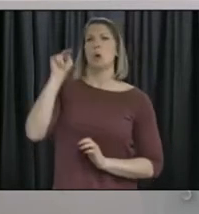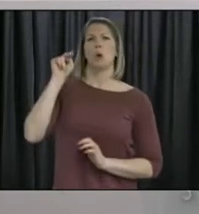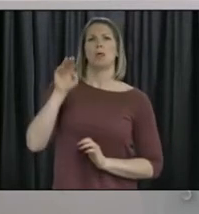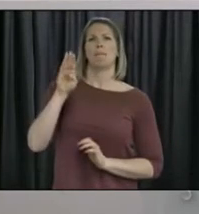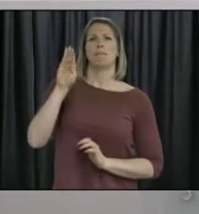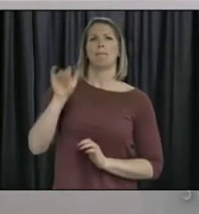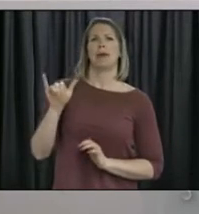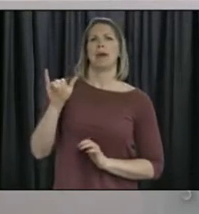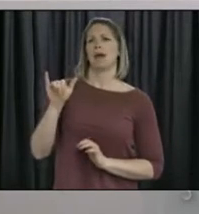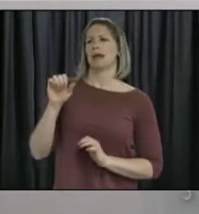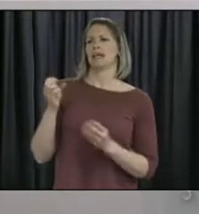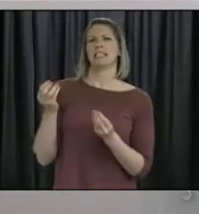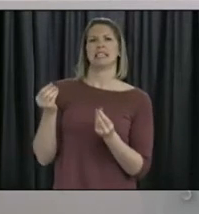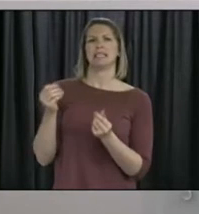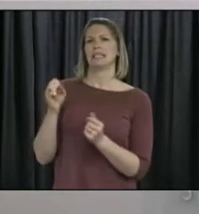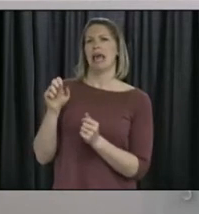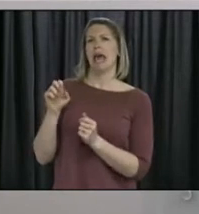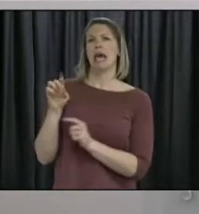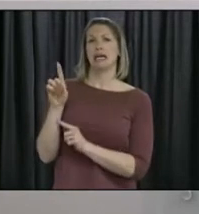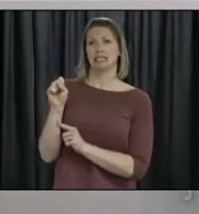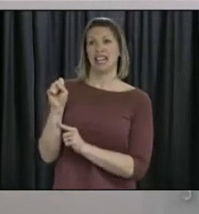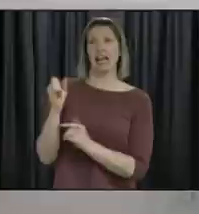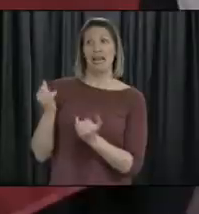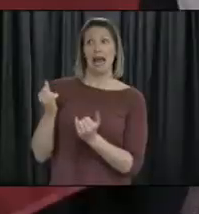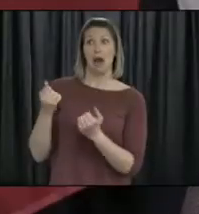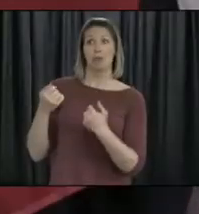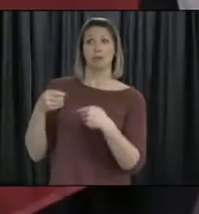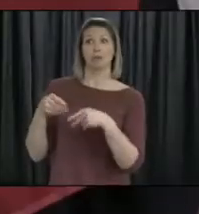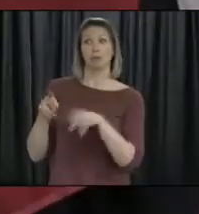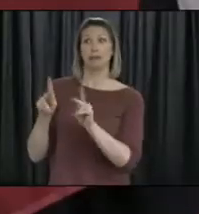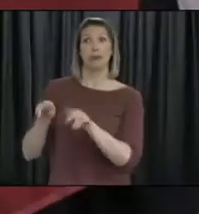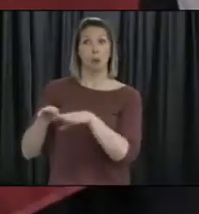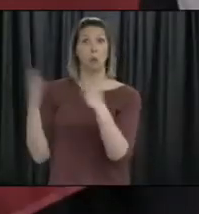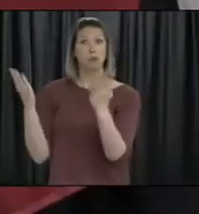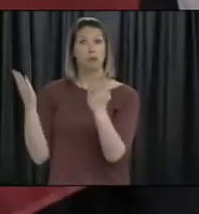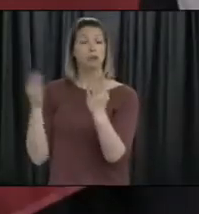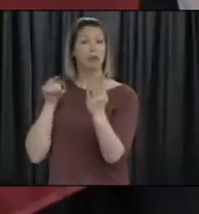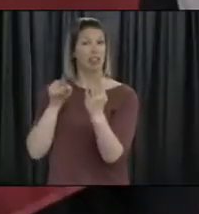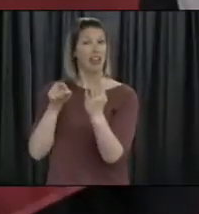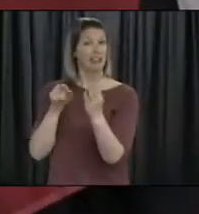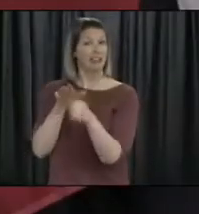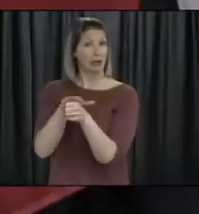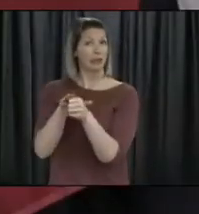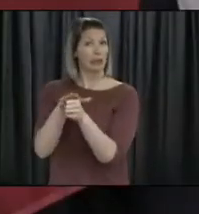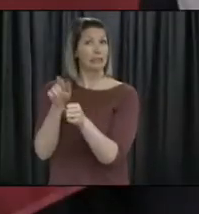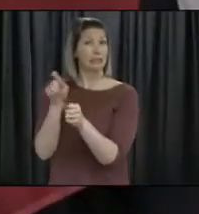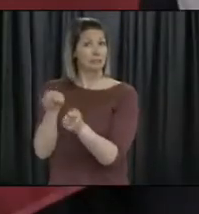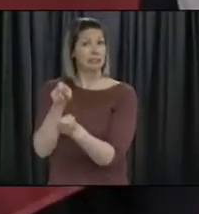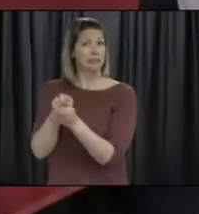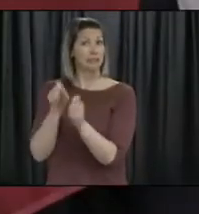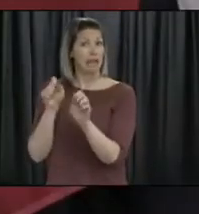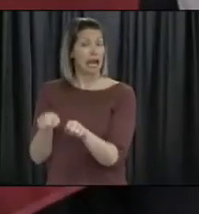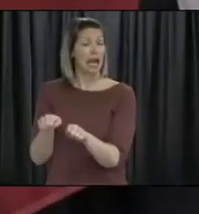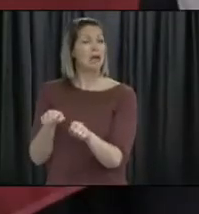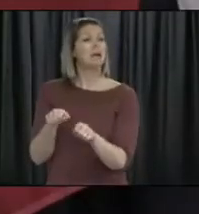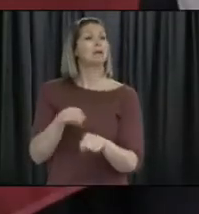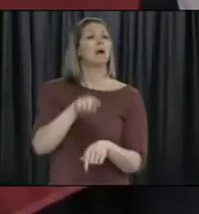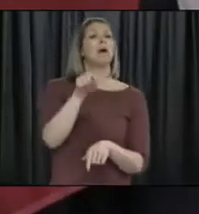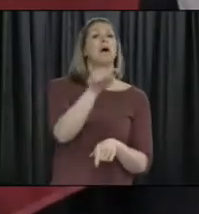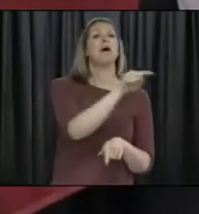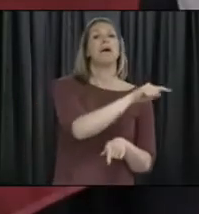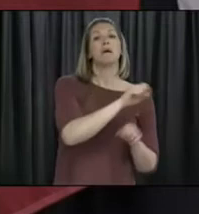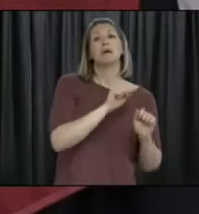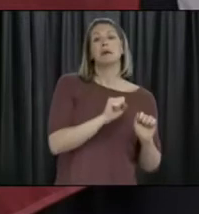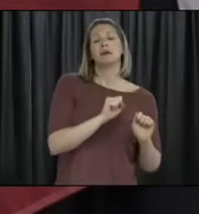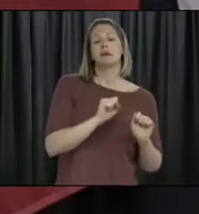permitted to open. Yeah, so some people, and this has come up a few times at this table now, I know some of the cabins, you know, that people have for